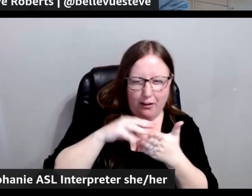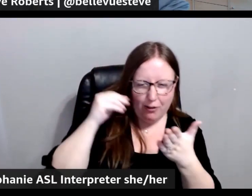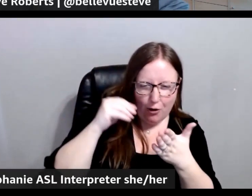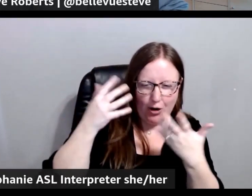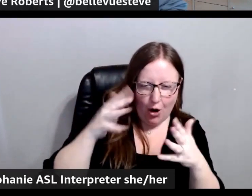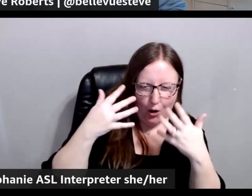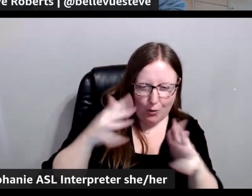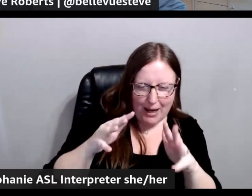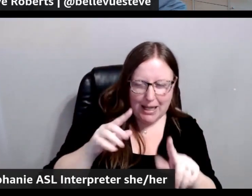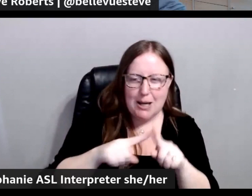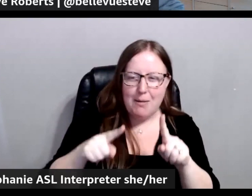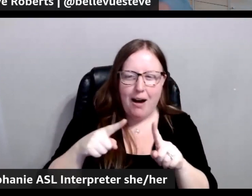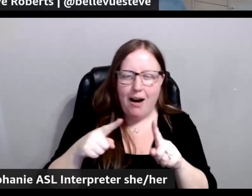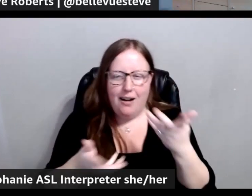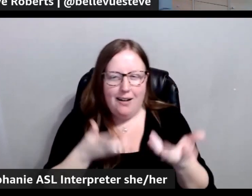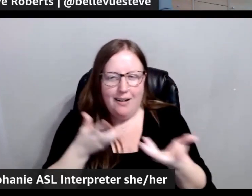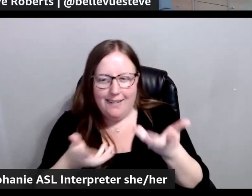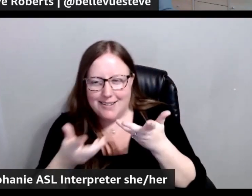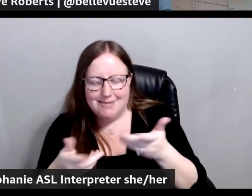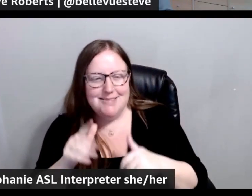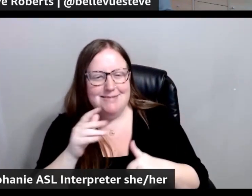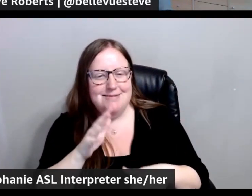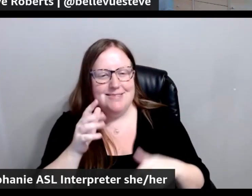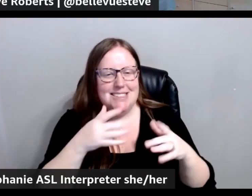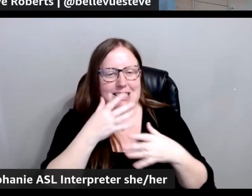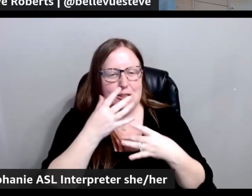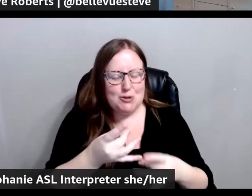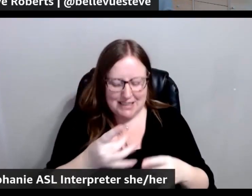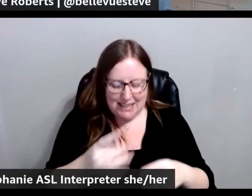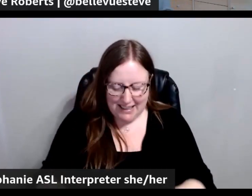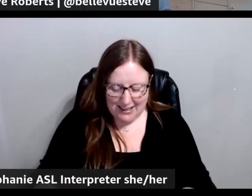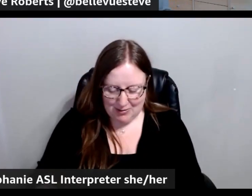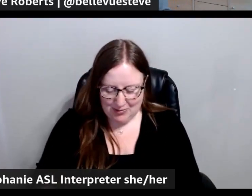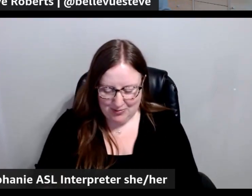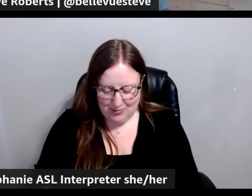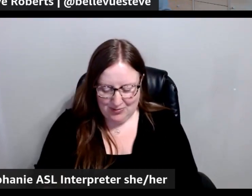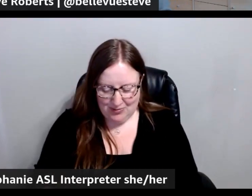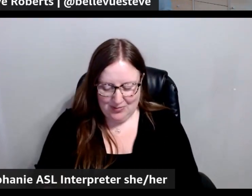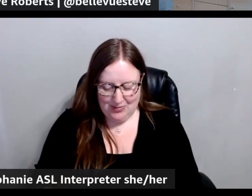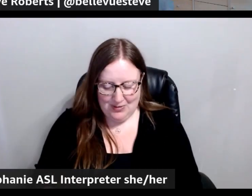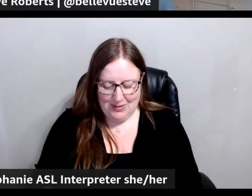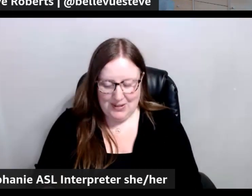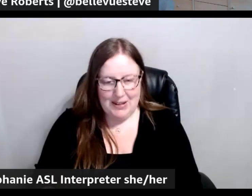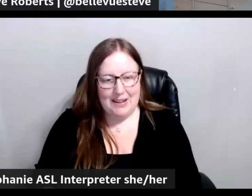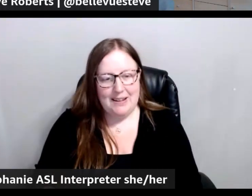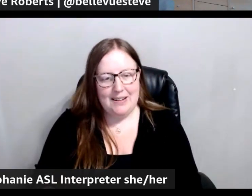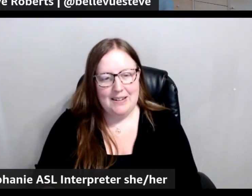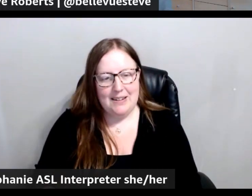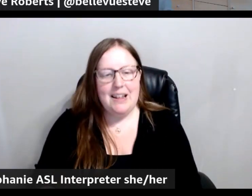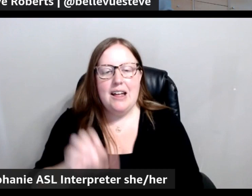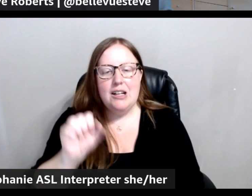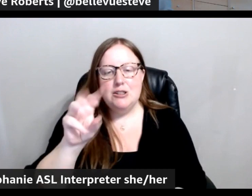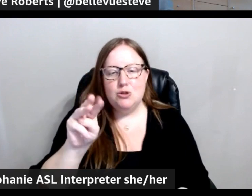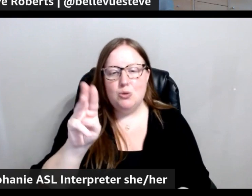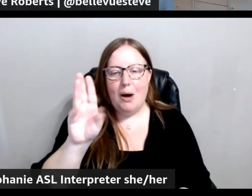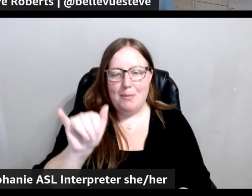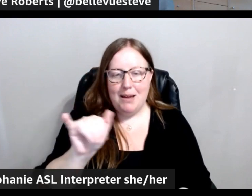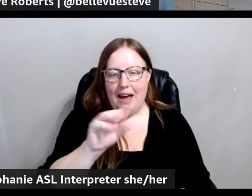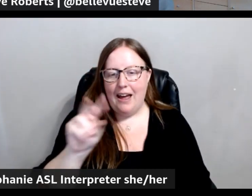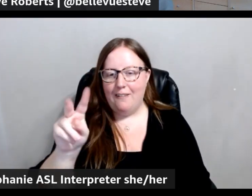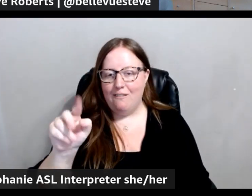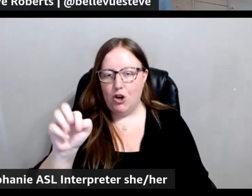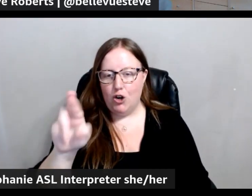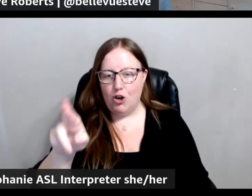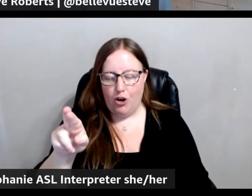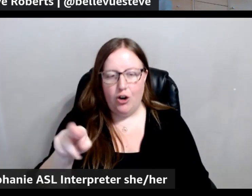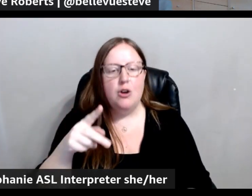That's cool. I can go and experiment with this little bit now. Well, and that's kind of what Swami and Verner were talking about. And I hope folks watch